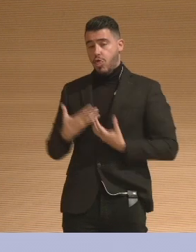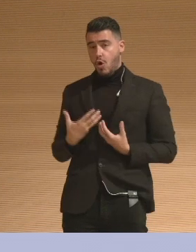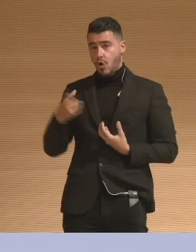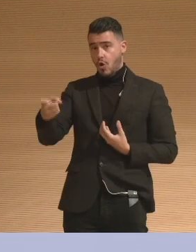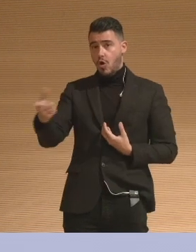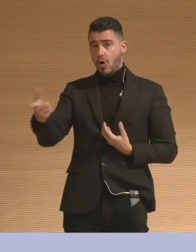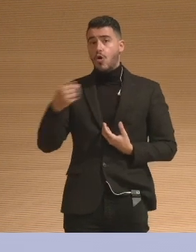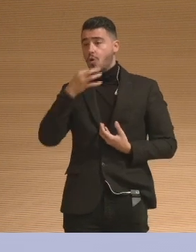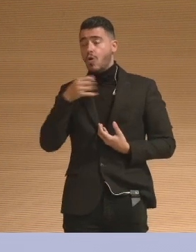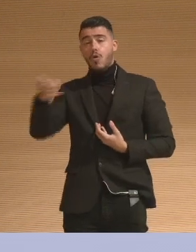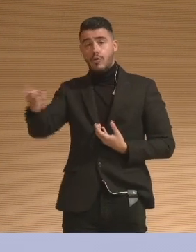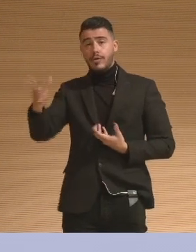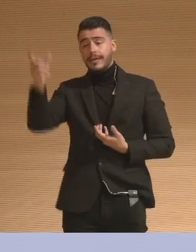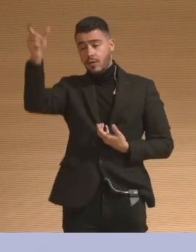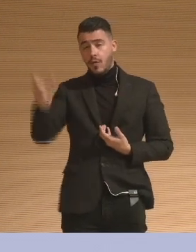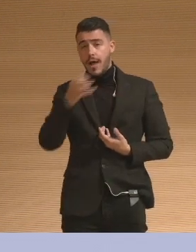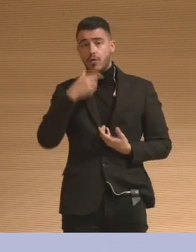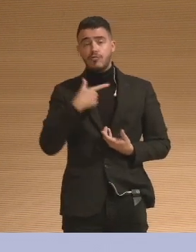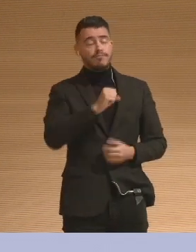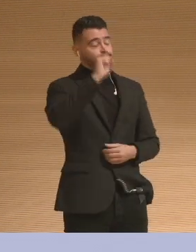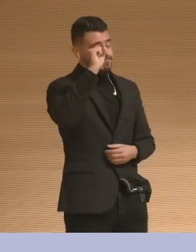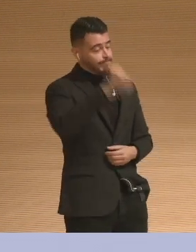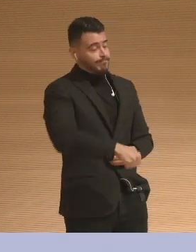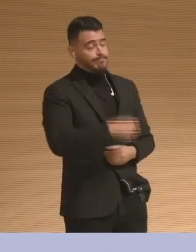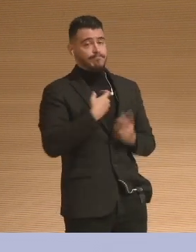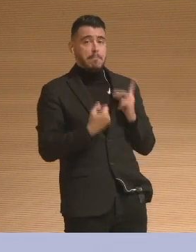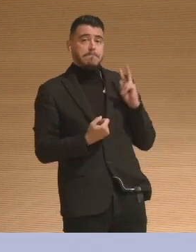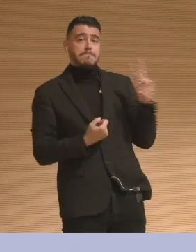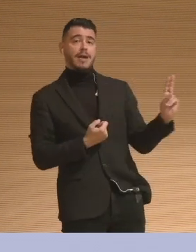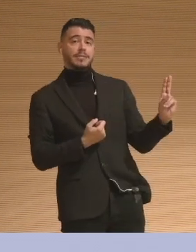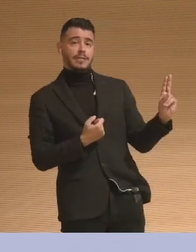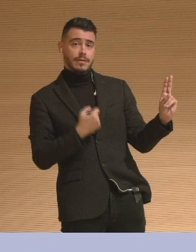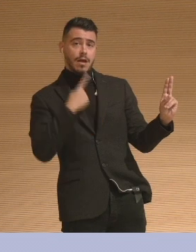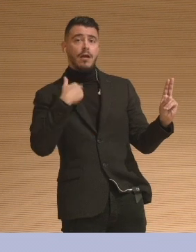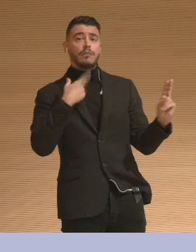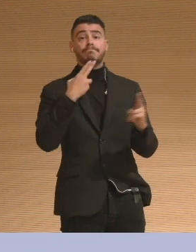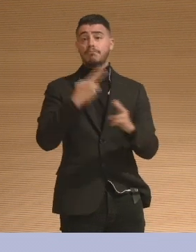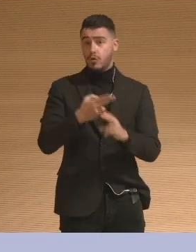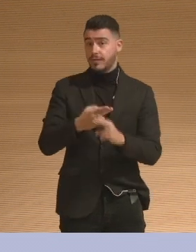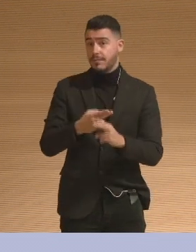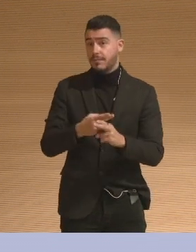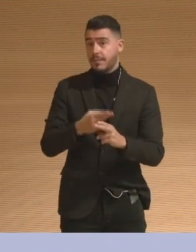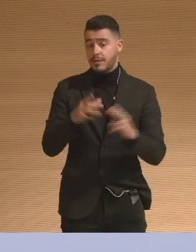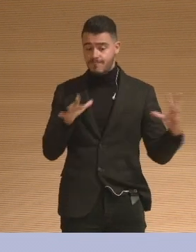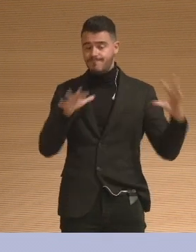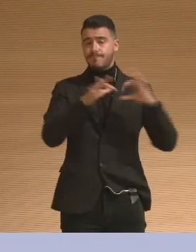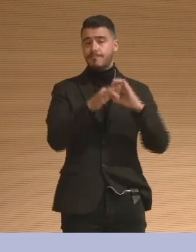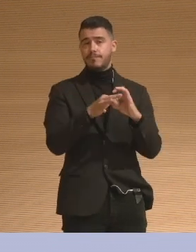It's a very, very powerful dynamic. Okay, who here has ever made an object?